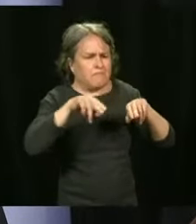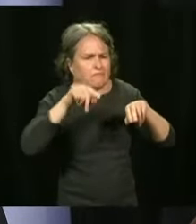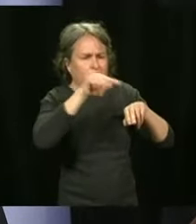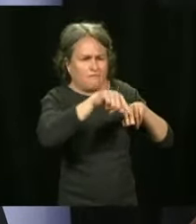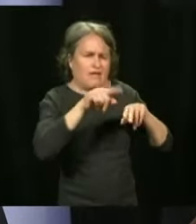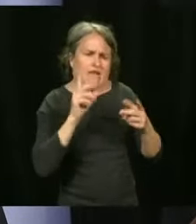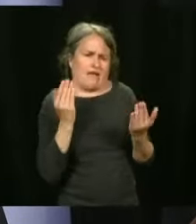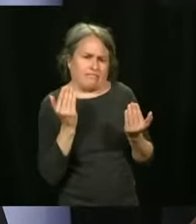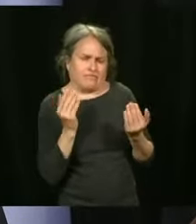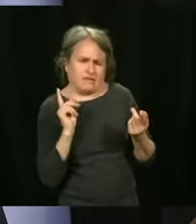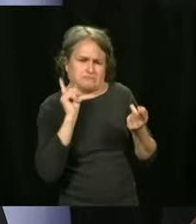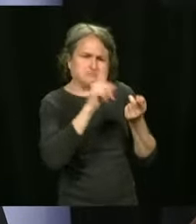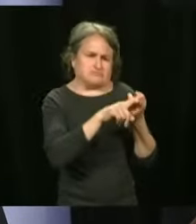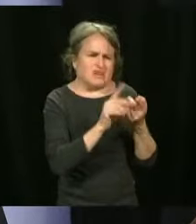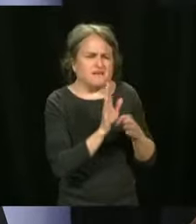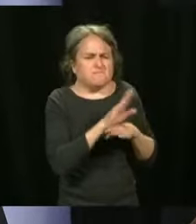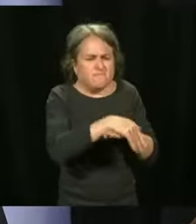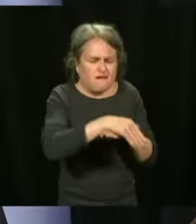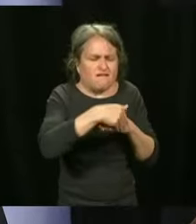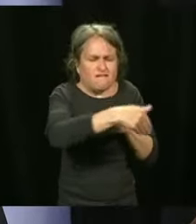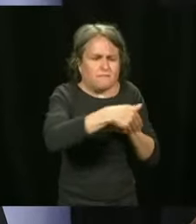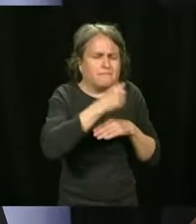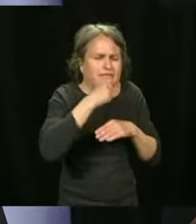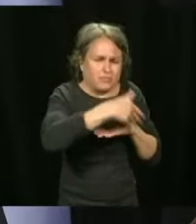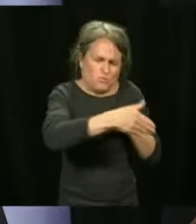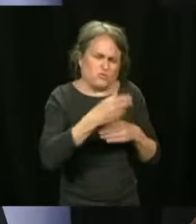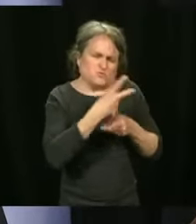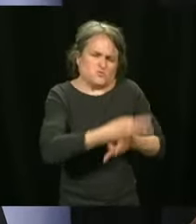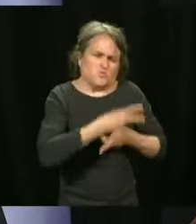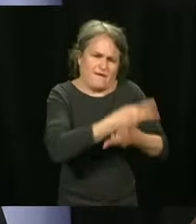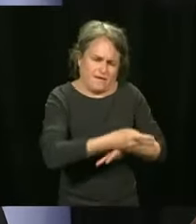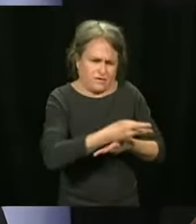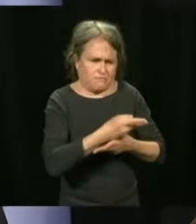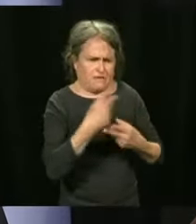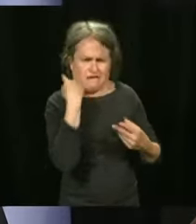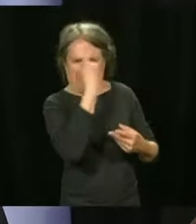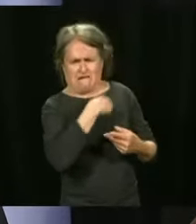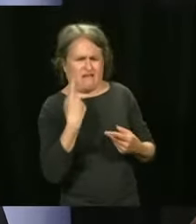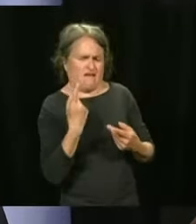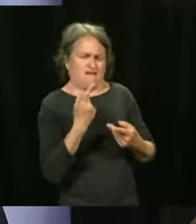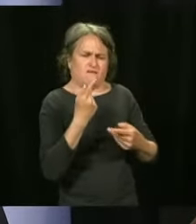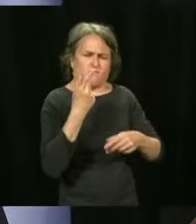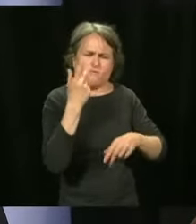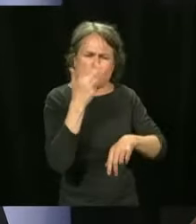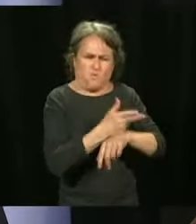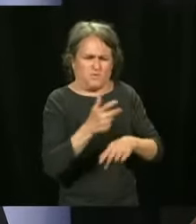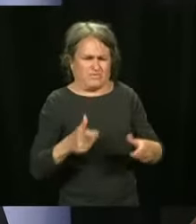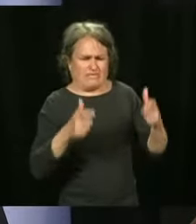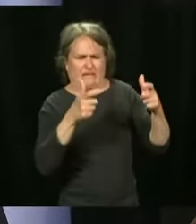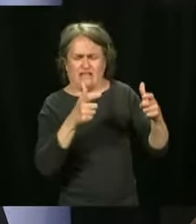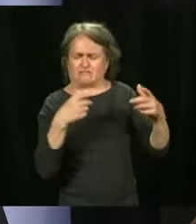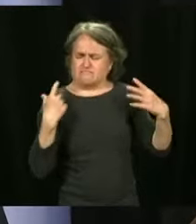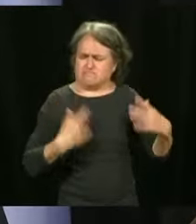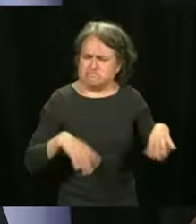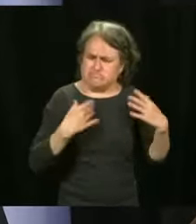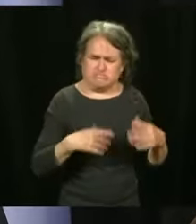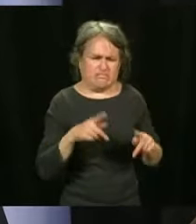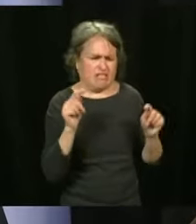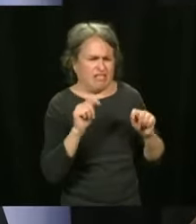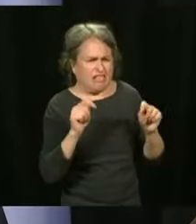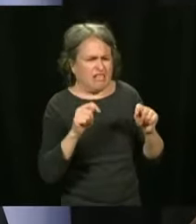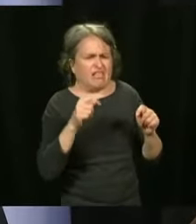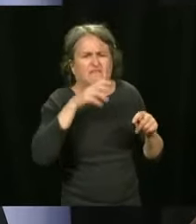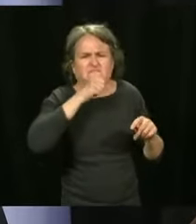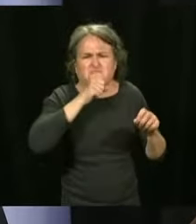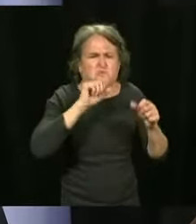more at this stage of the game? Did they give you answers? Do you know when these people will be moved? Well, listen, it's been temporary since the beginning of the